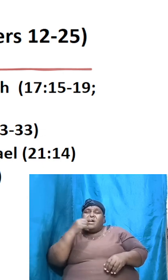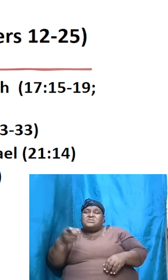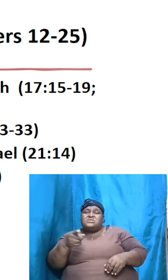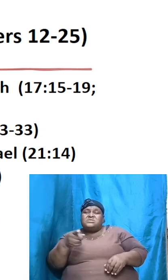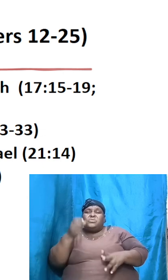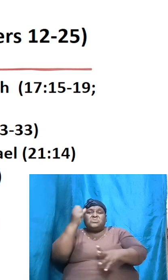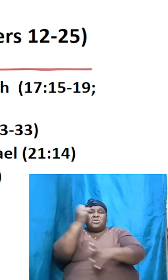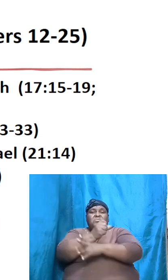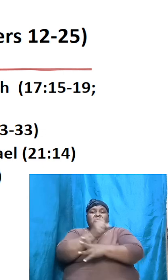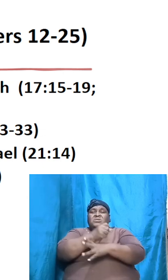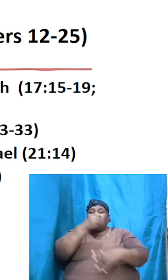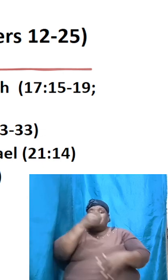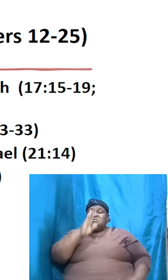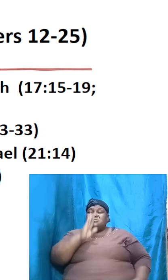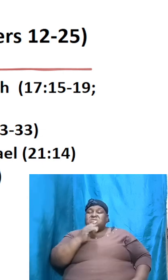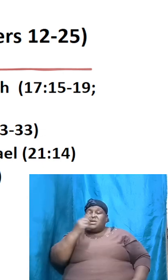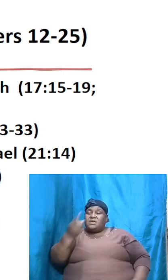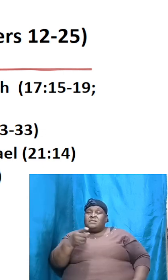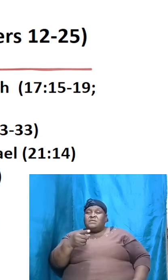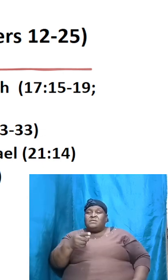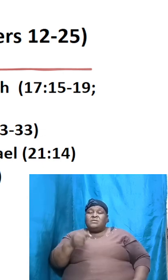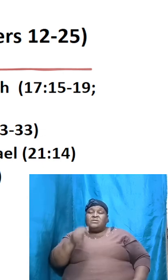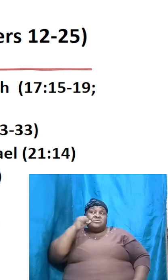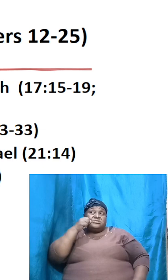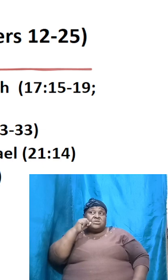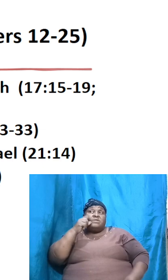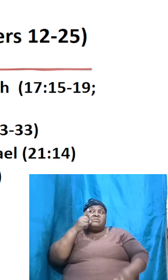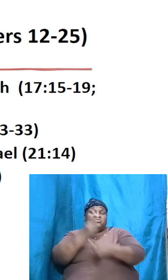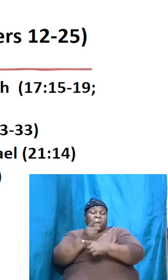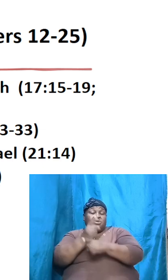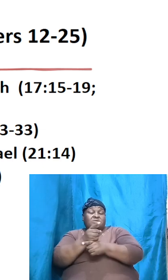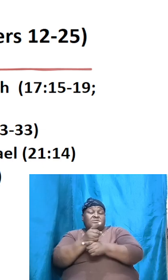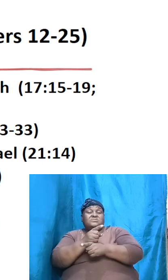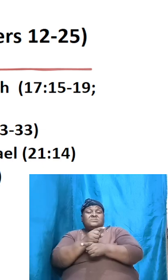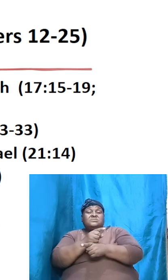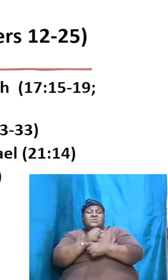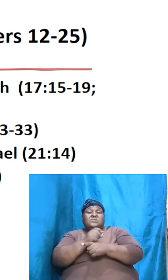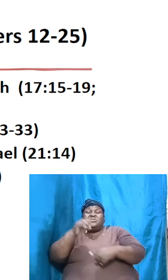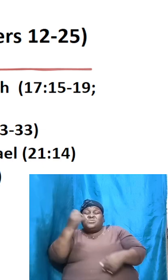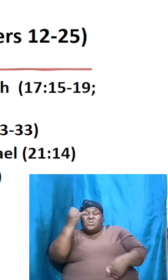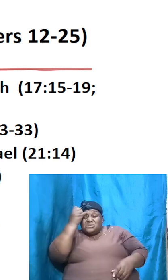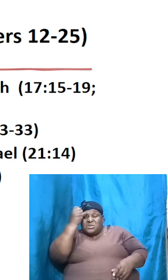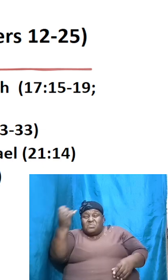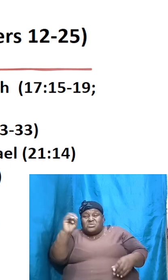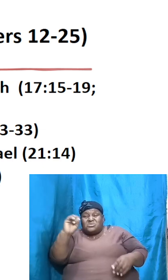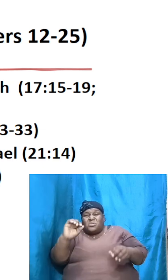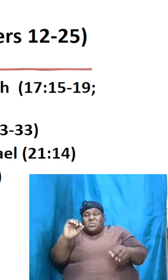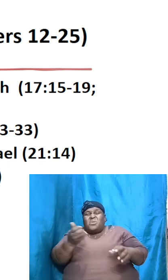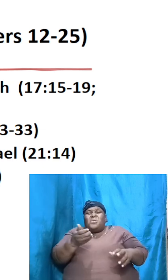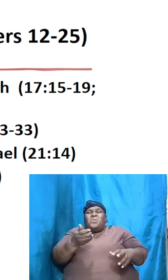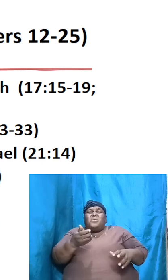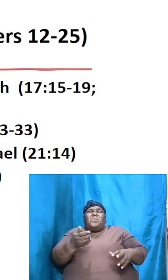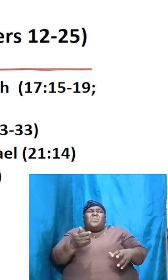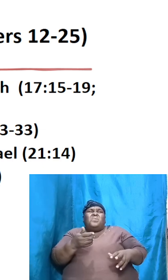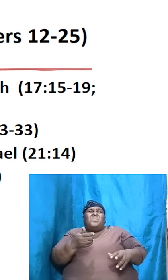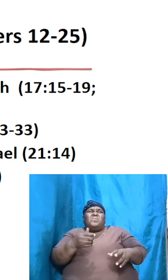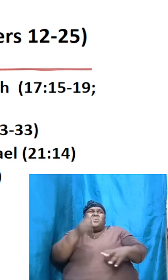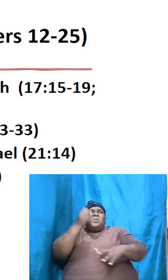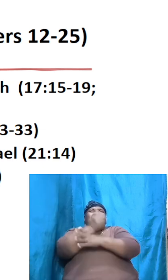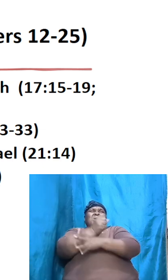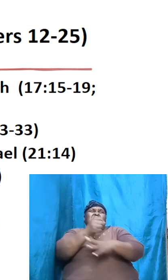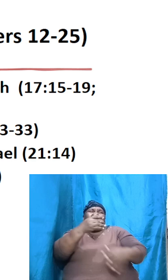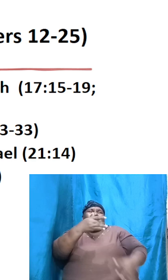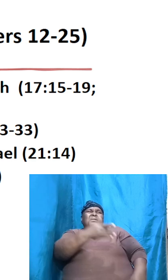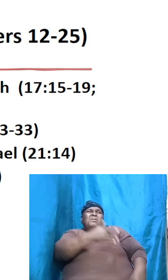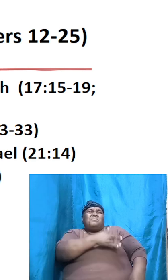and told him boy Sarah is right and just imagine how heart wrenching this